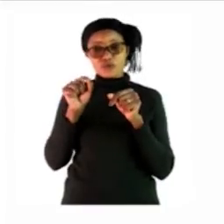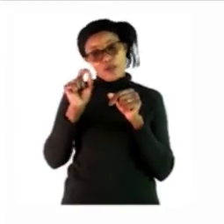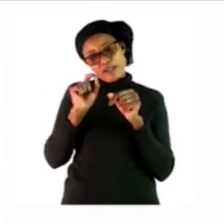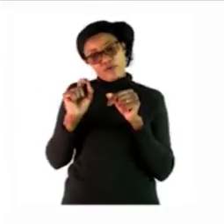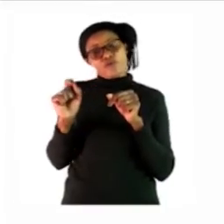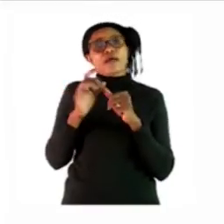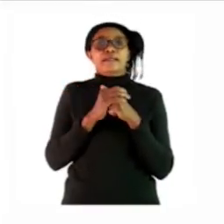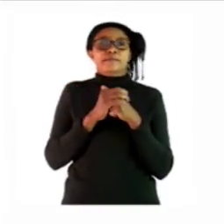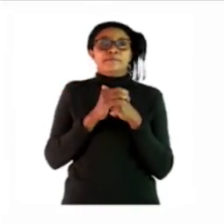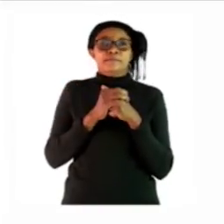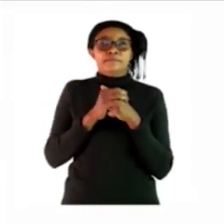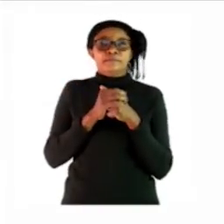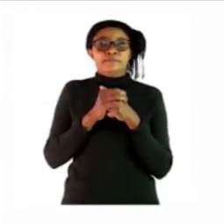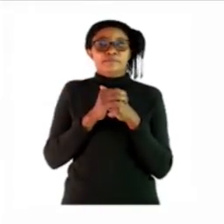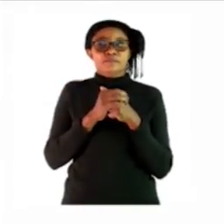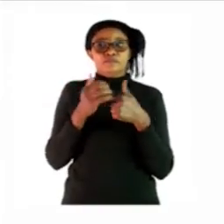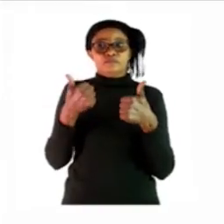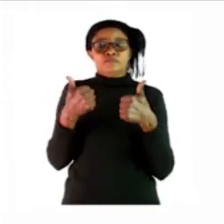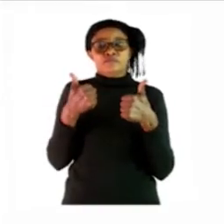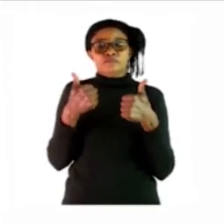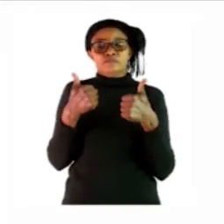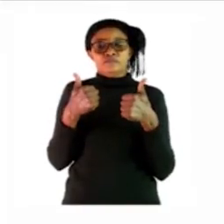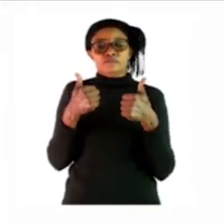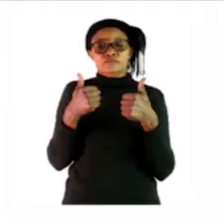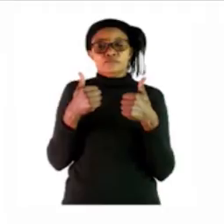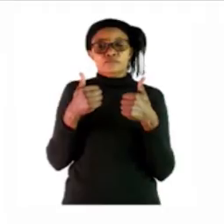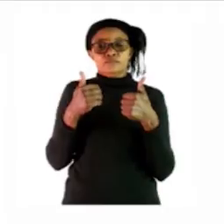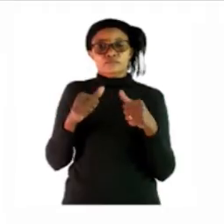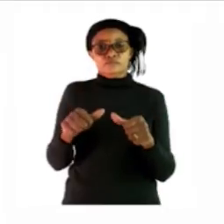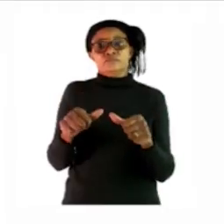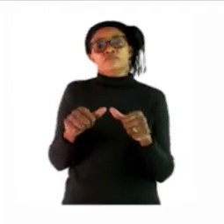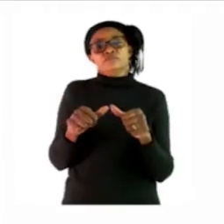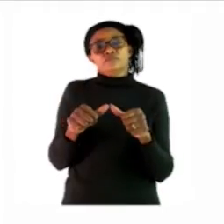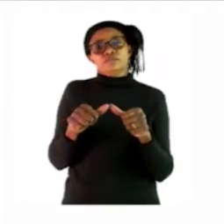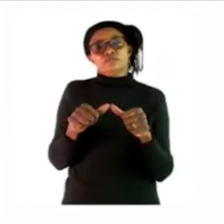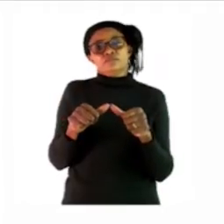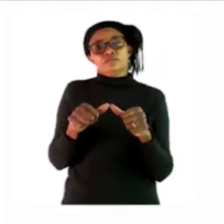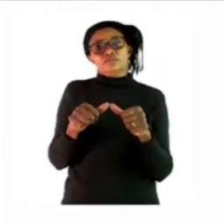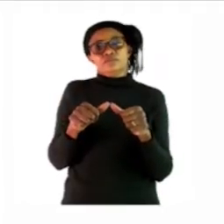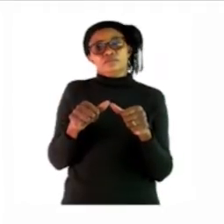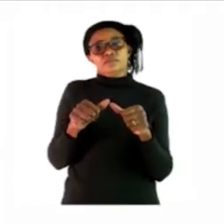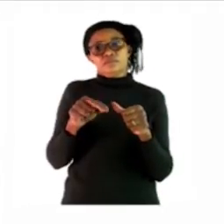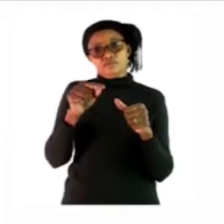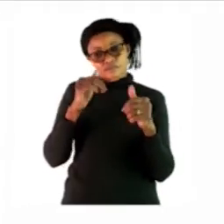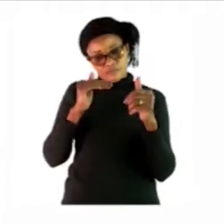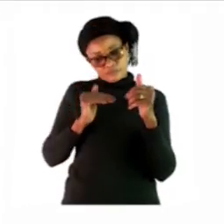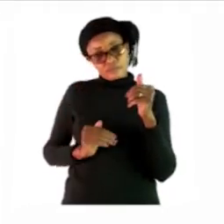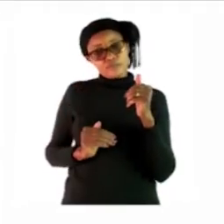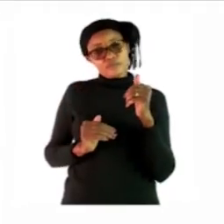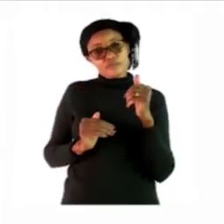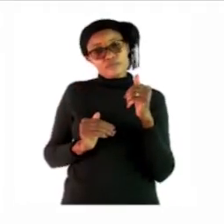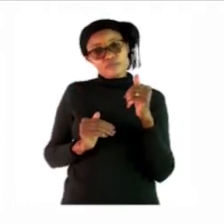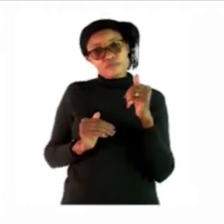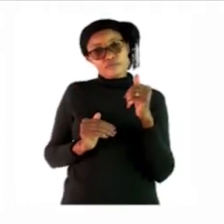underneath good let's continue at the bottom of the big